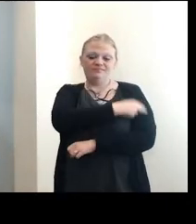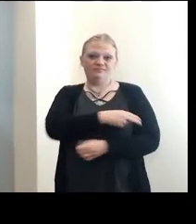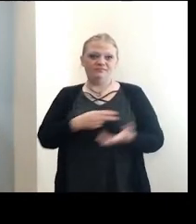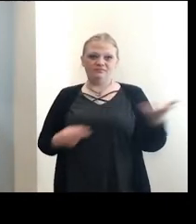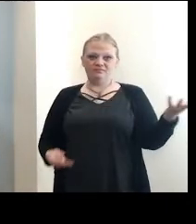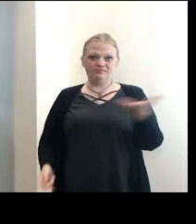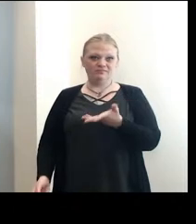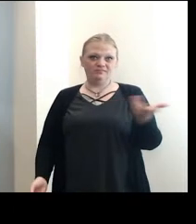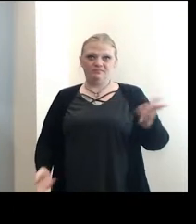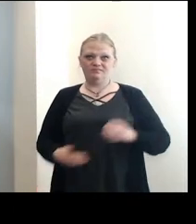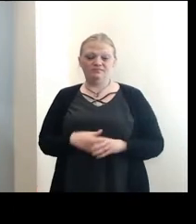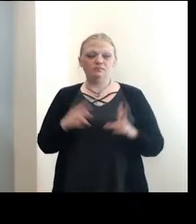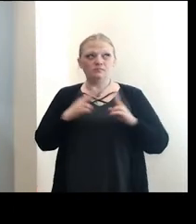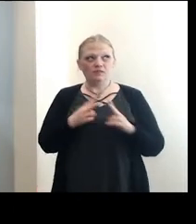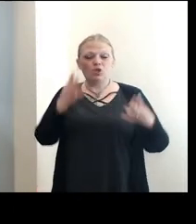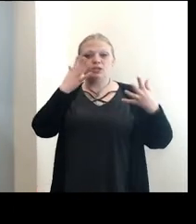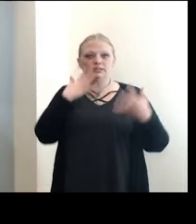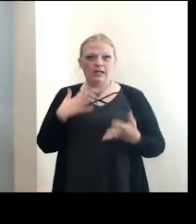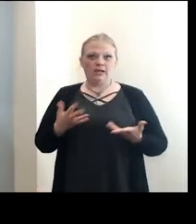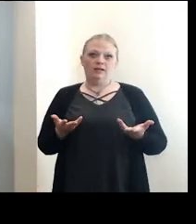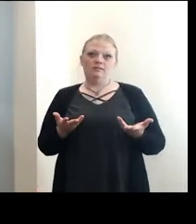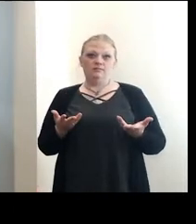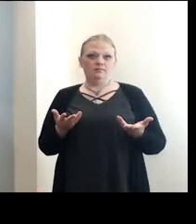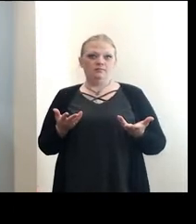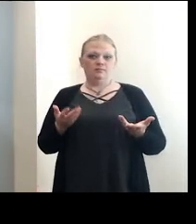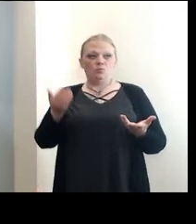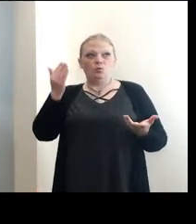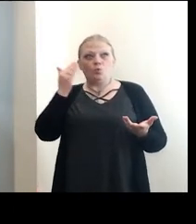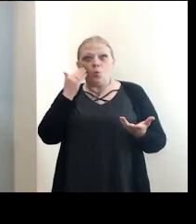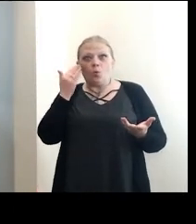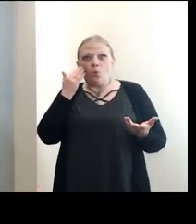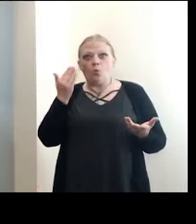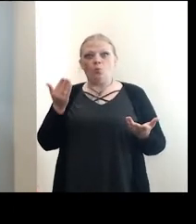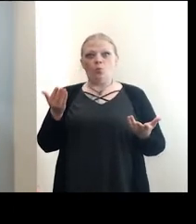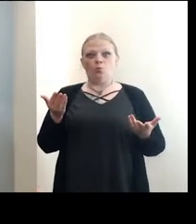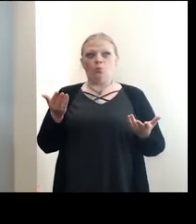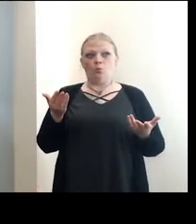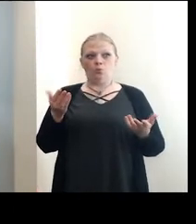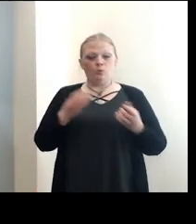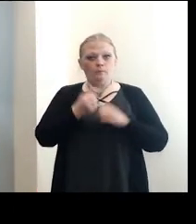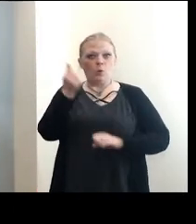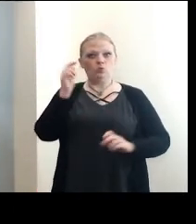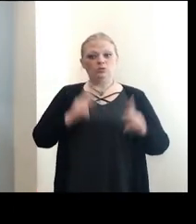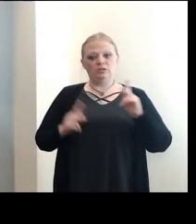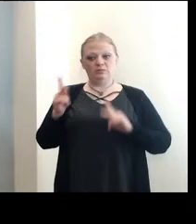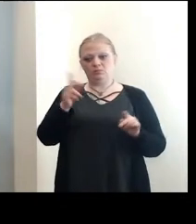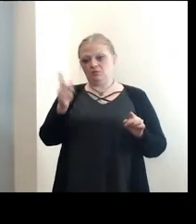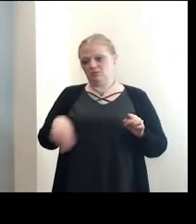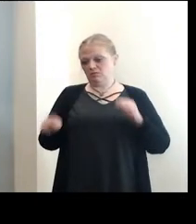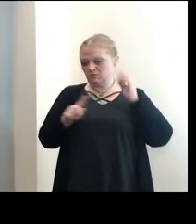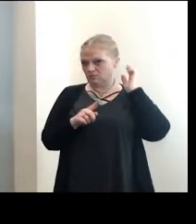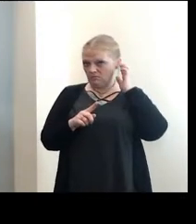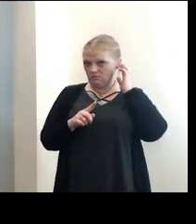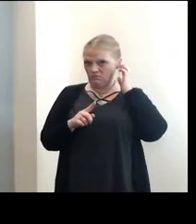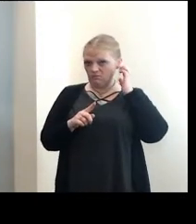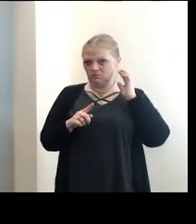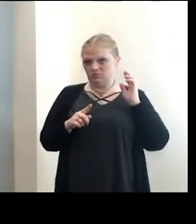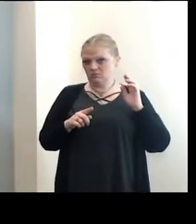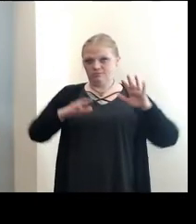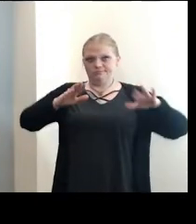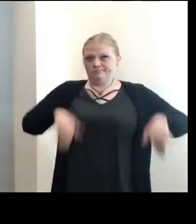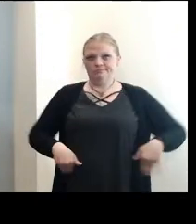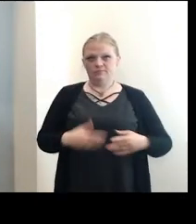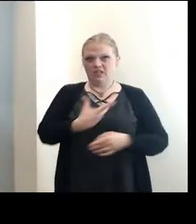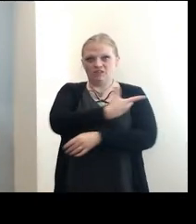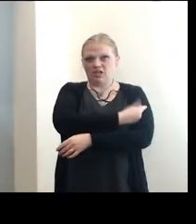And it's very sad when we see this. And we know that the vast majority of these individuals had not been fully